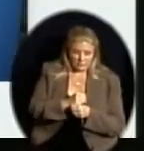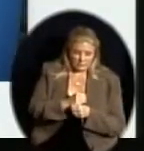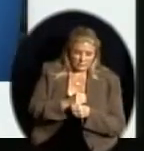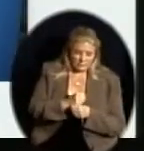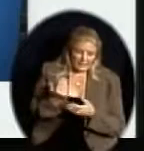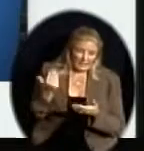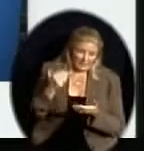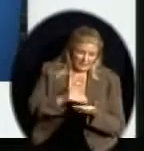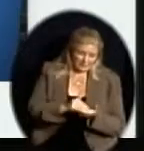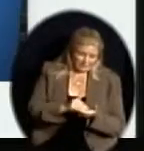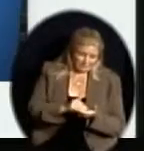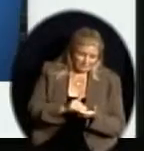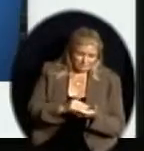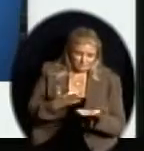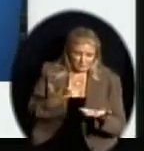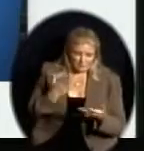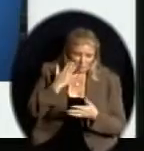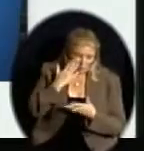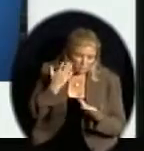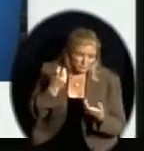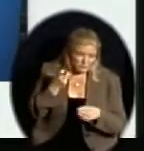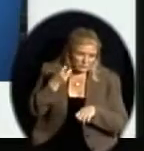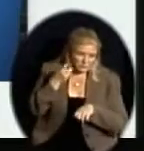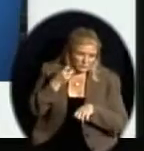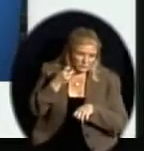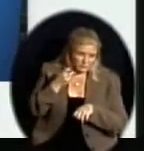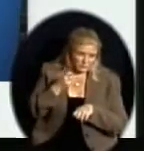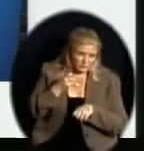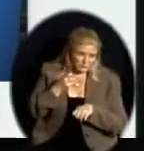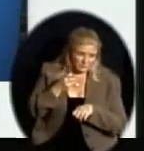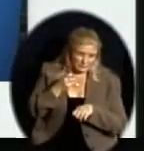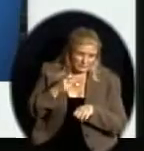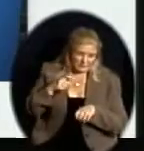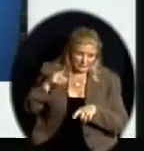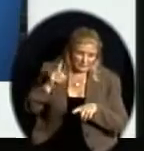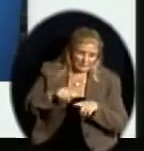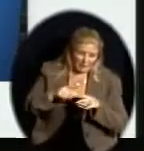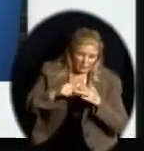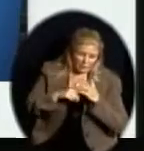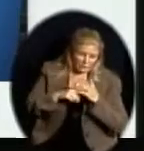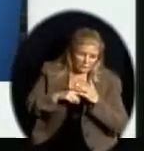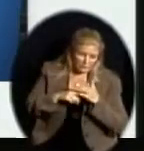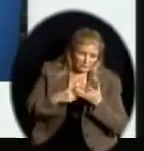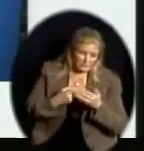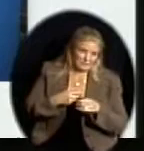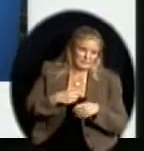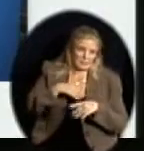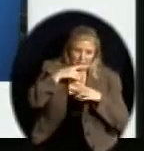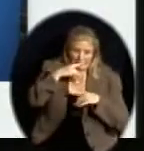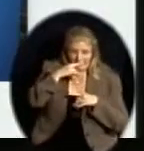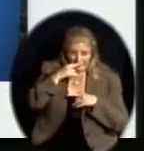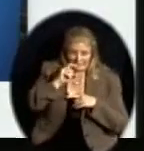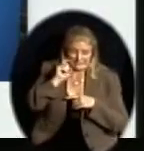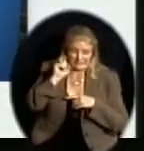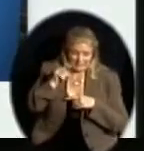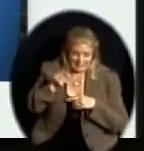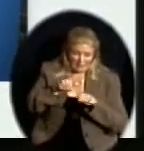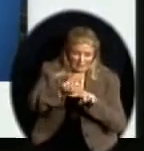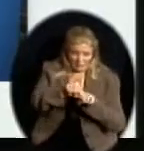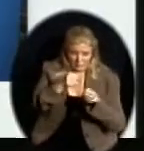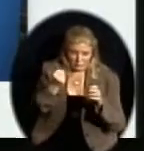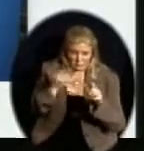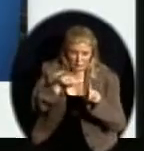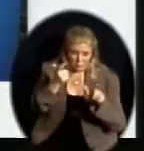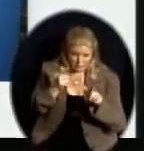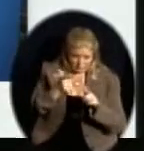Once again, it's kind of difficult. You know, the kids need the lockers. A lot of them are not in good shape. But we were real pleased with this particular